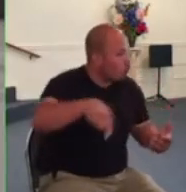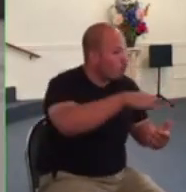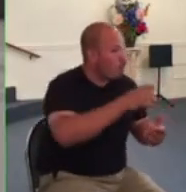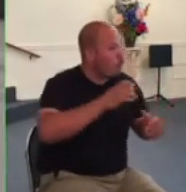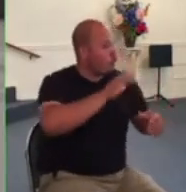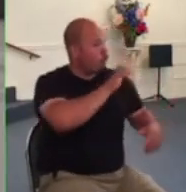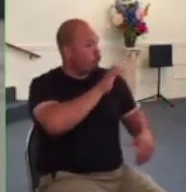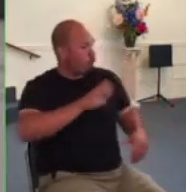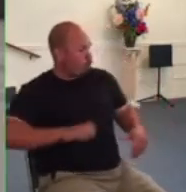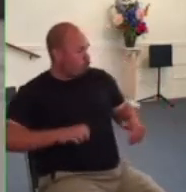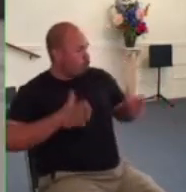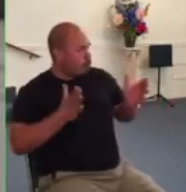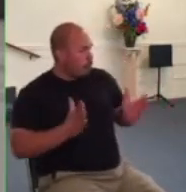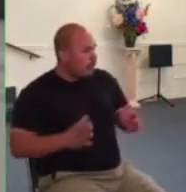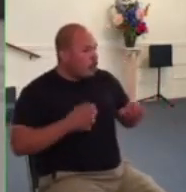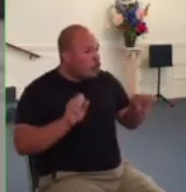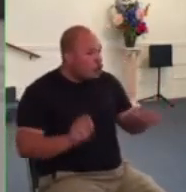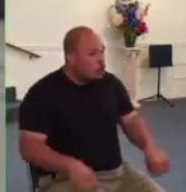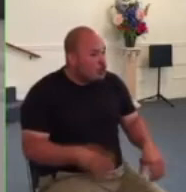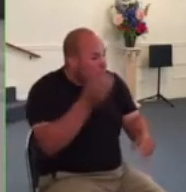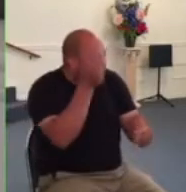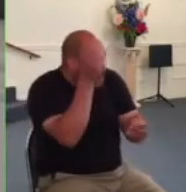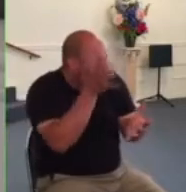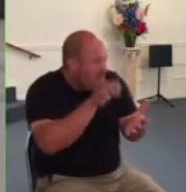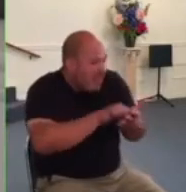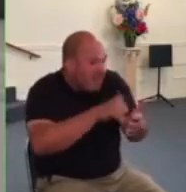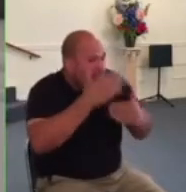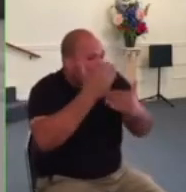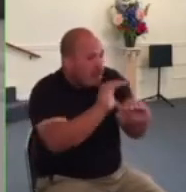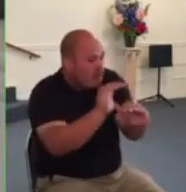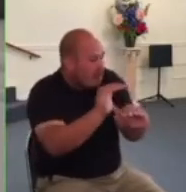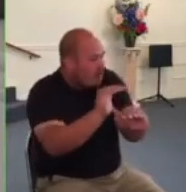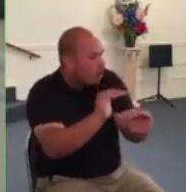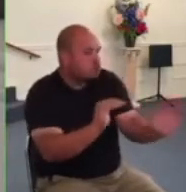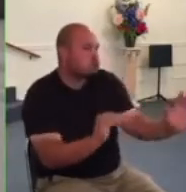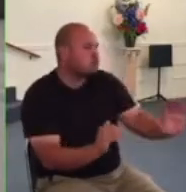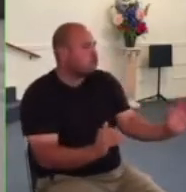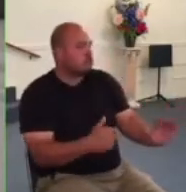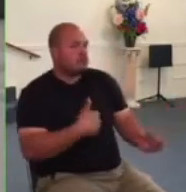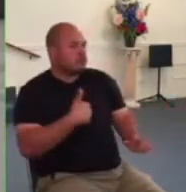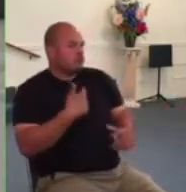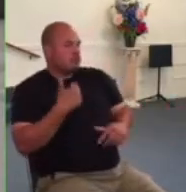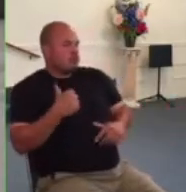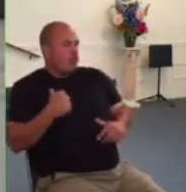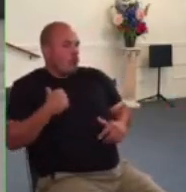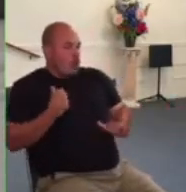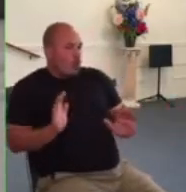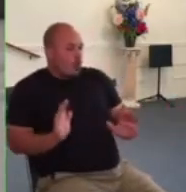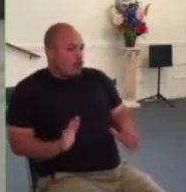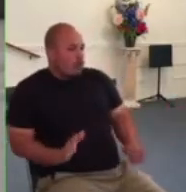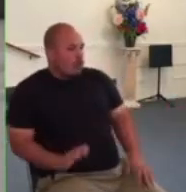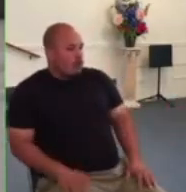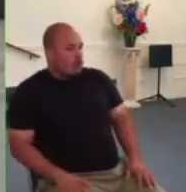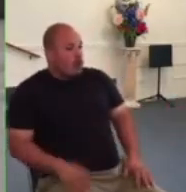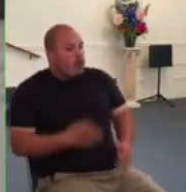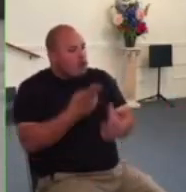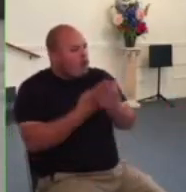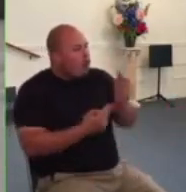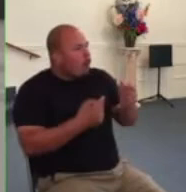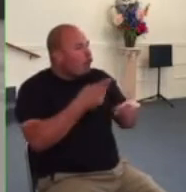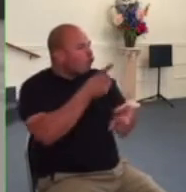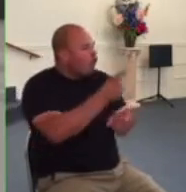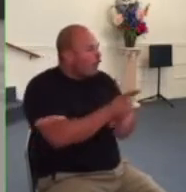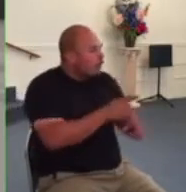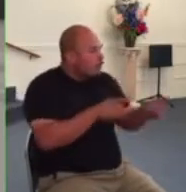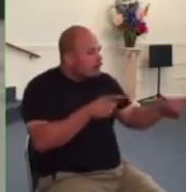and so there's a dynamic tension between these two responses to government authority because both of them are right in god's sight in certain situations